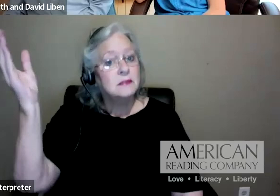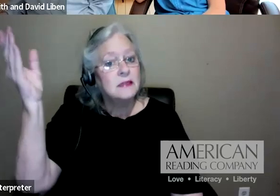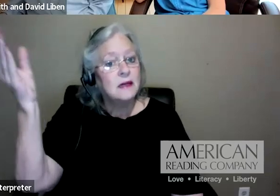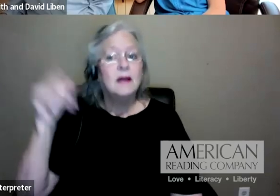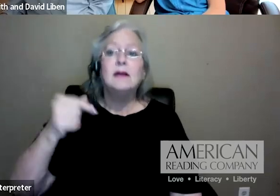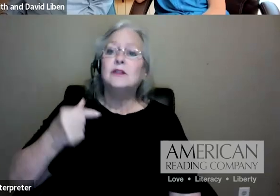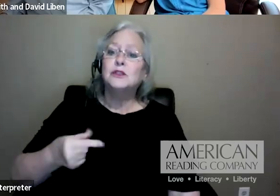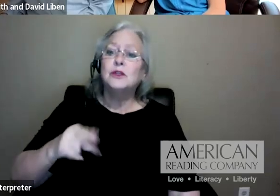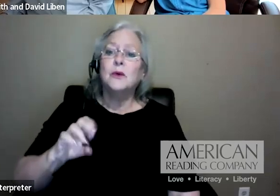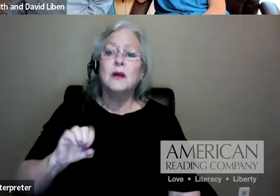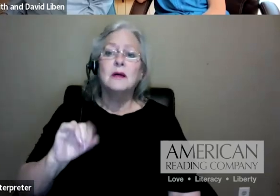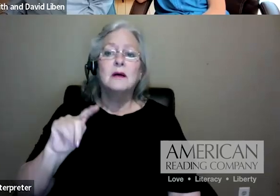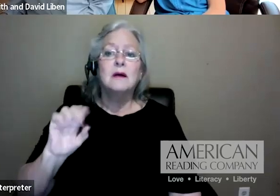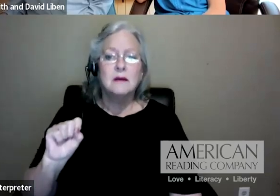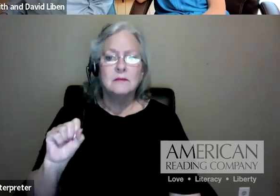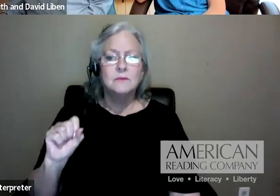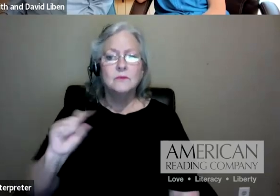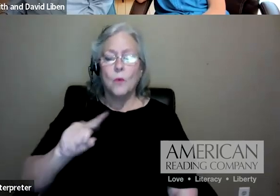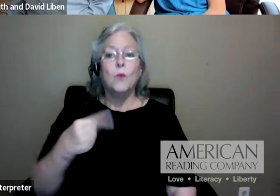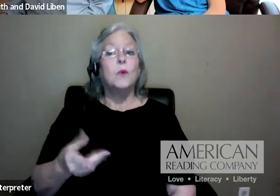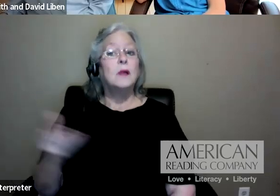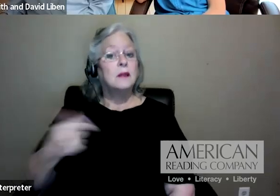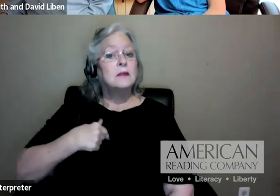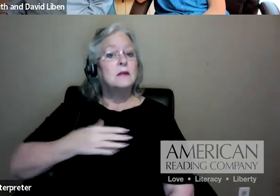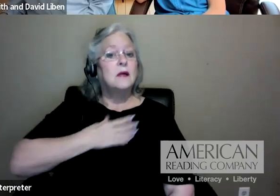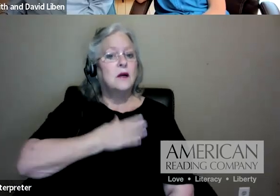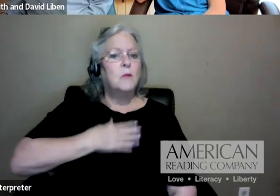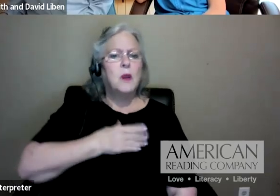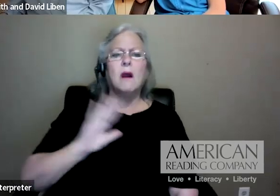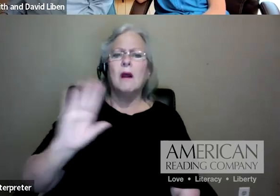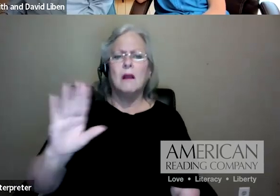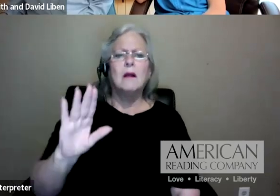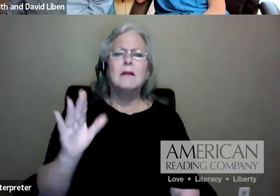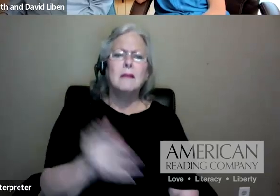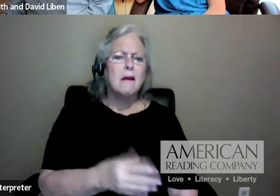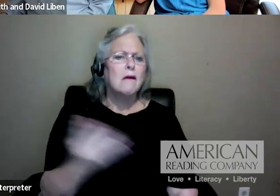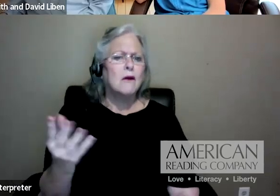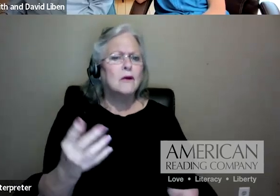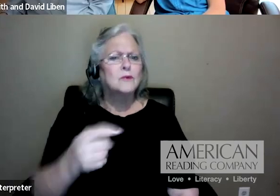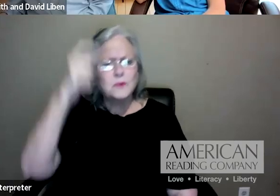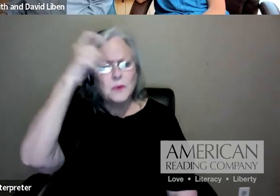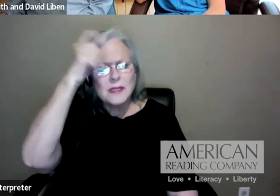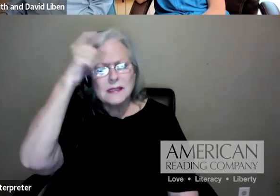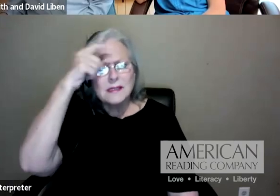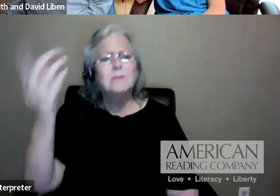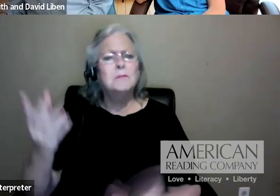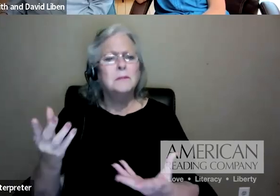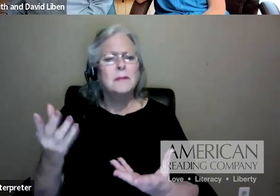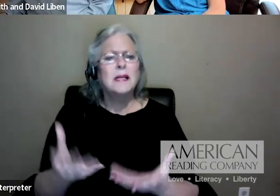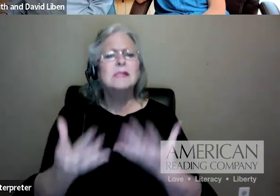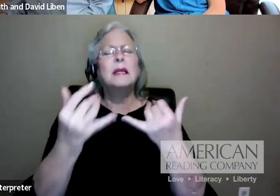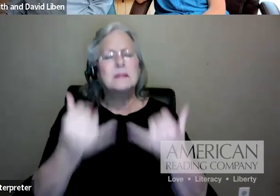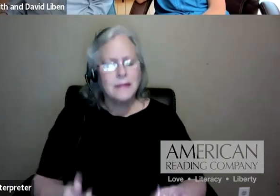really appreciate is that their words of wisdom are being translated into really usable